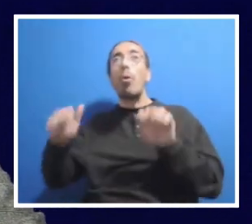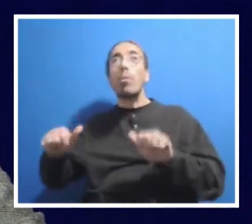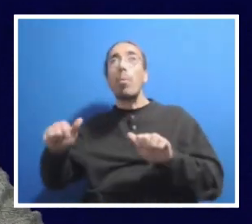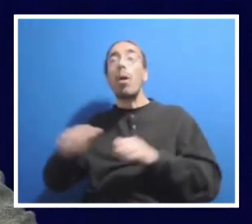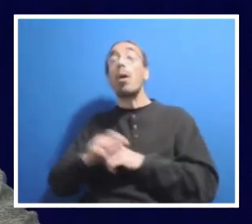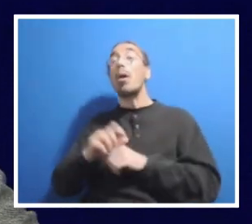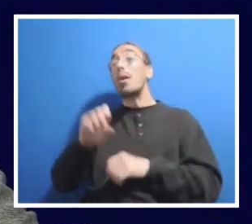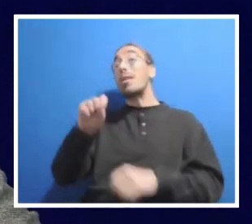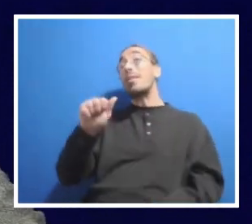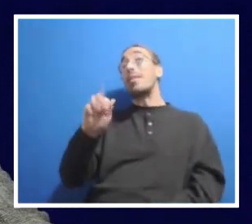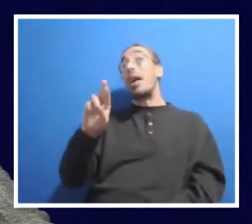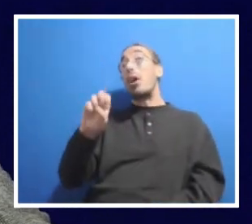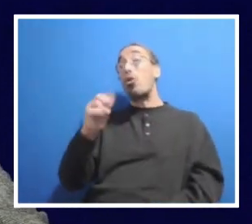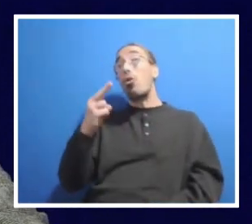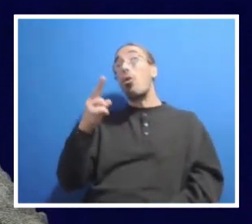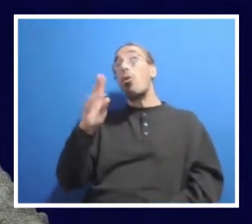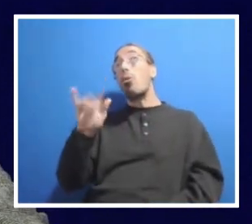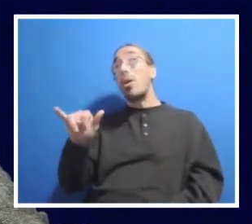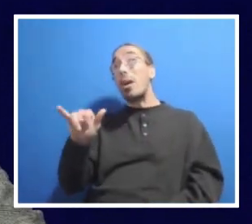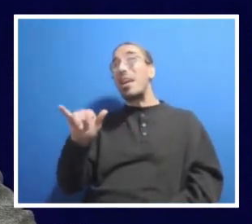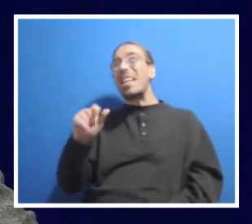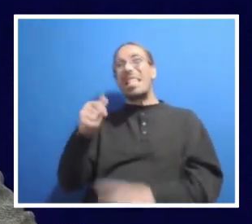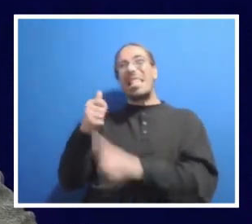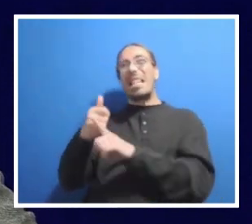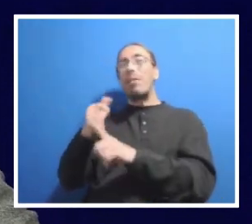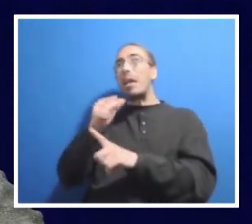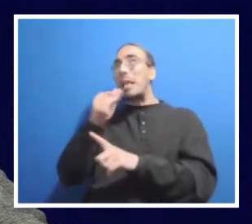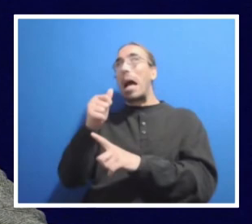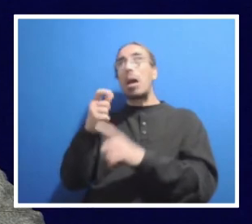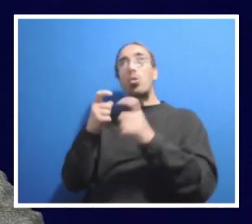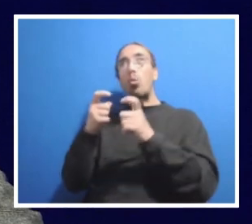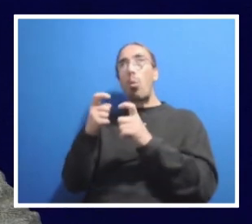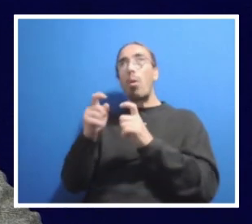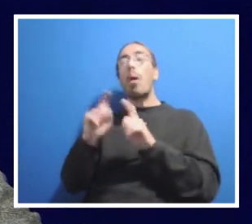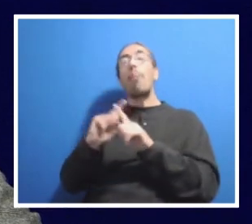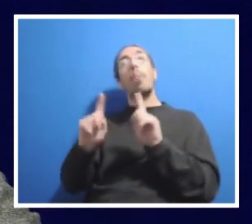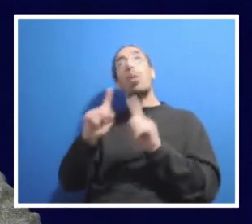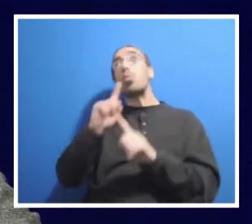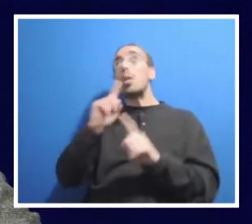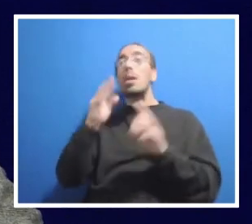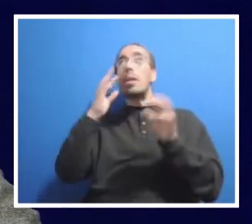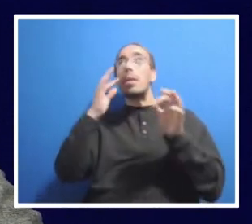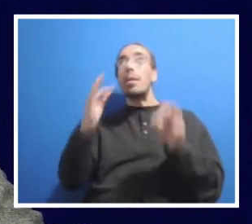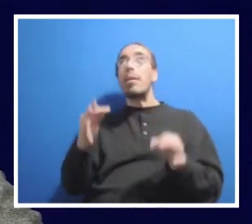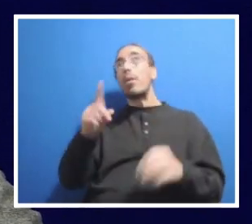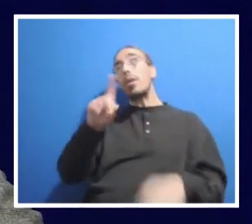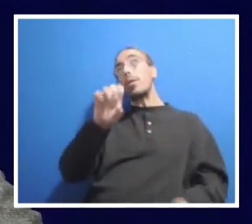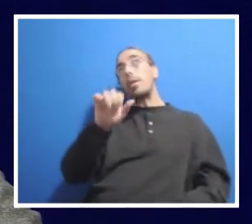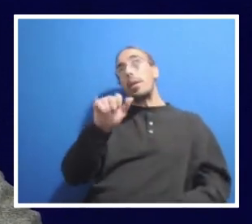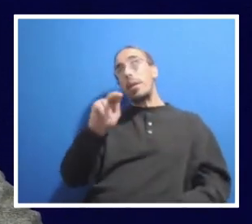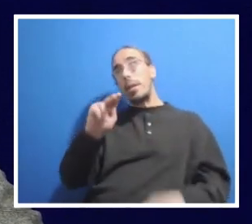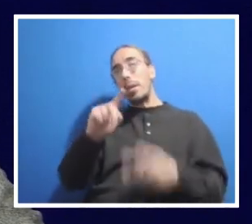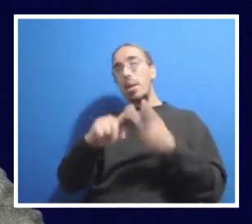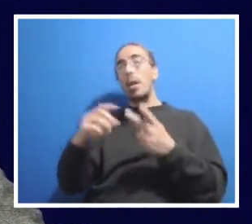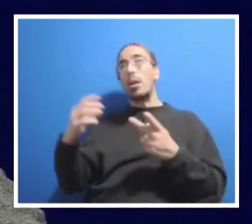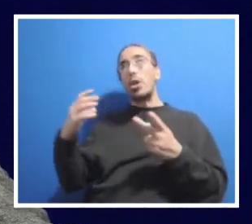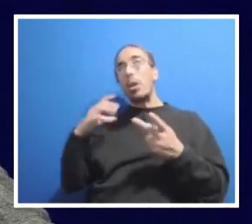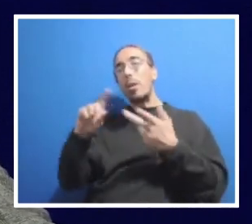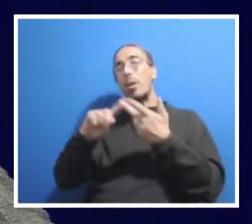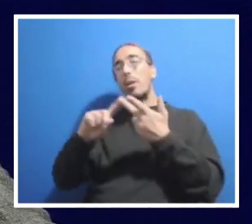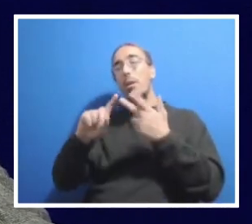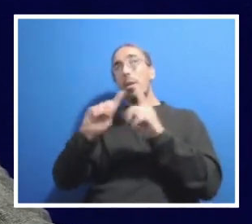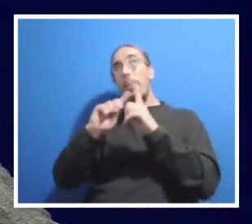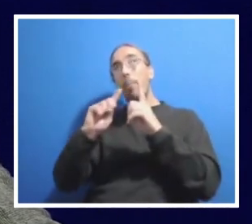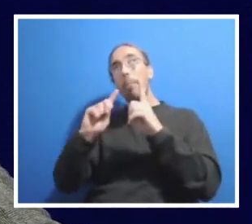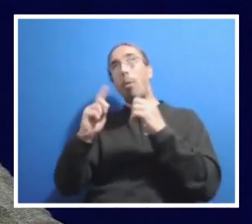and compensation for adjuncts, though, is not controlled centrally. It's really decided by deans, chancellors, in some cases department heads. And it